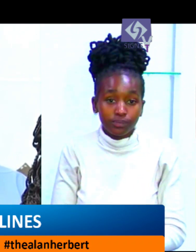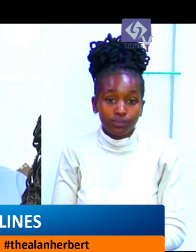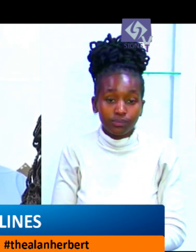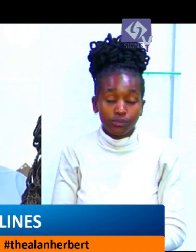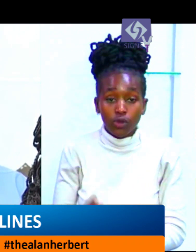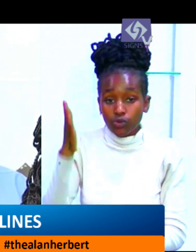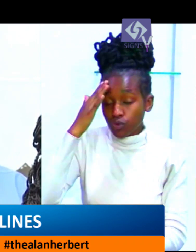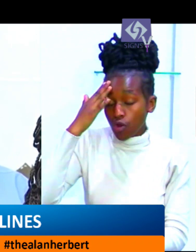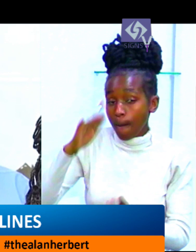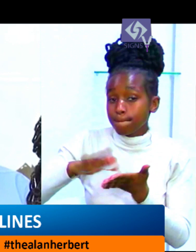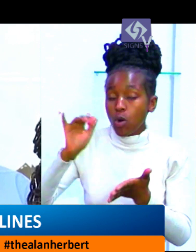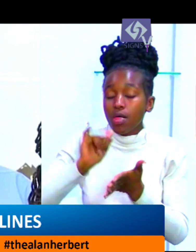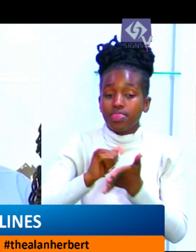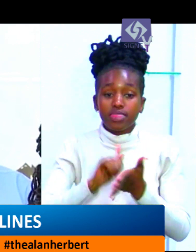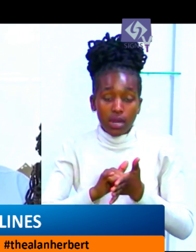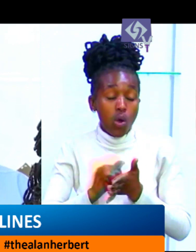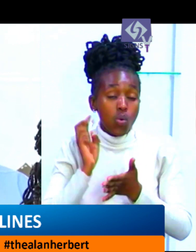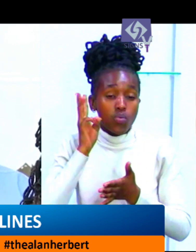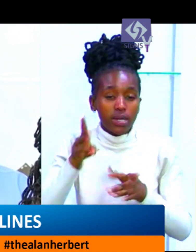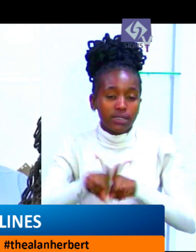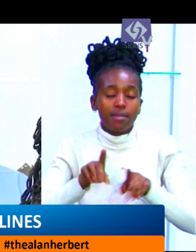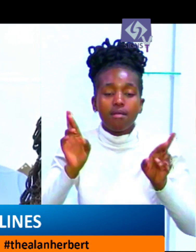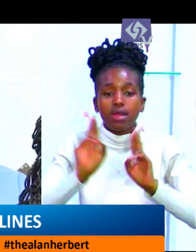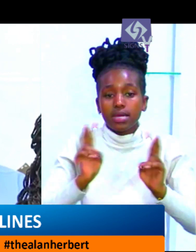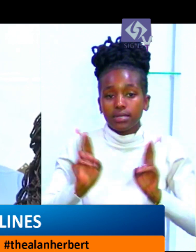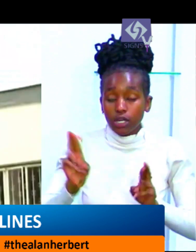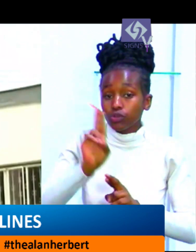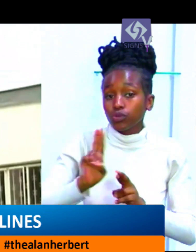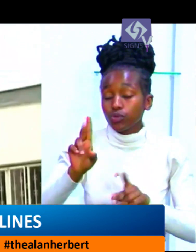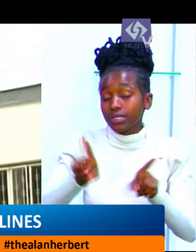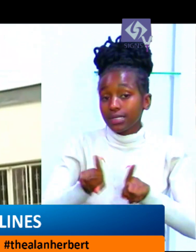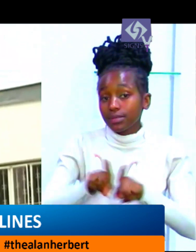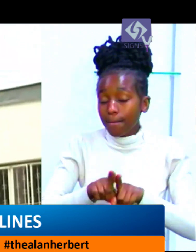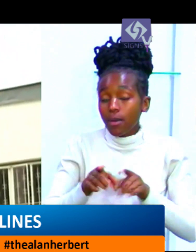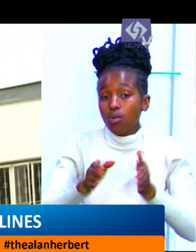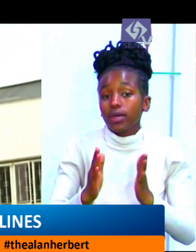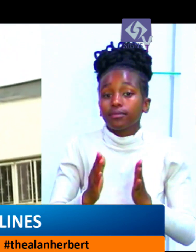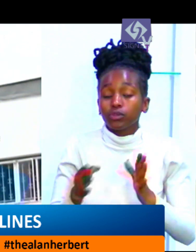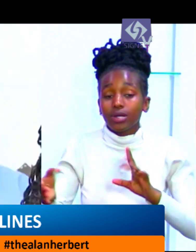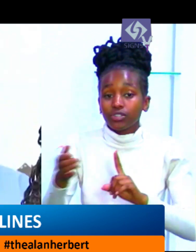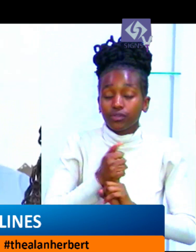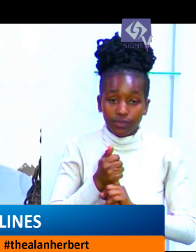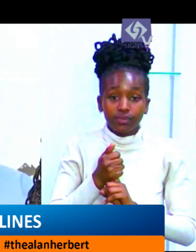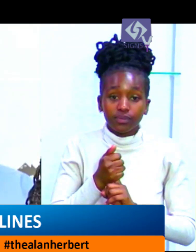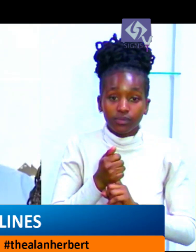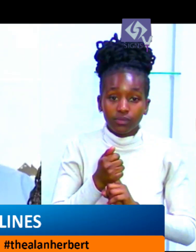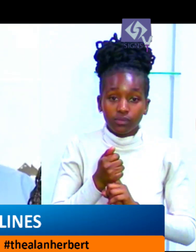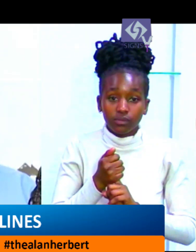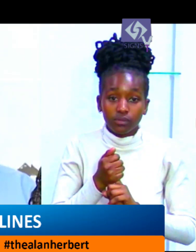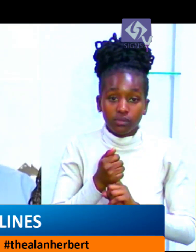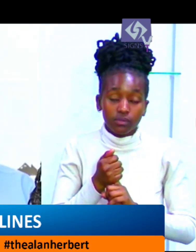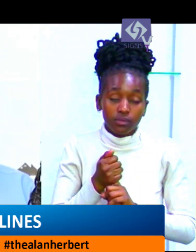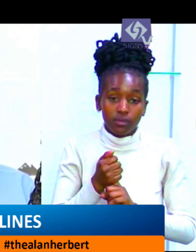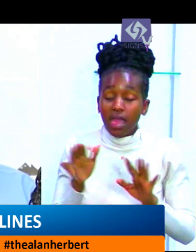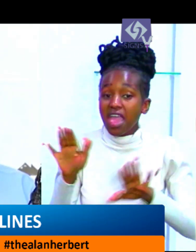willing and ready to use the same, same methods to achieve whatever aims